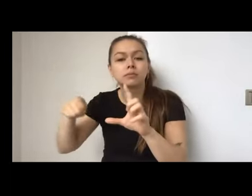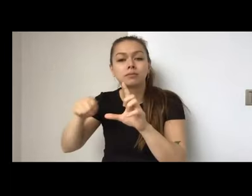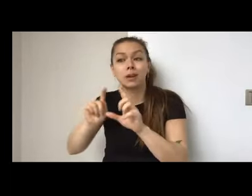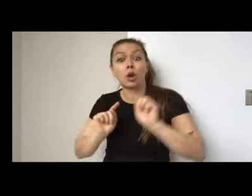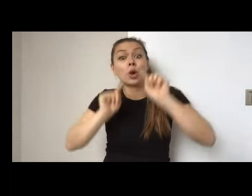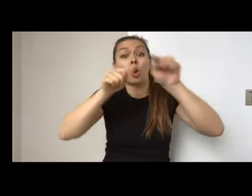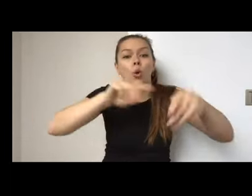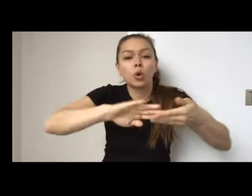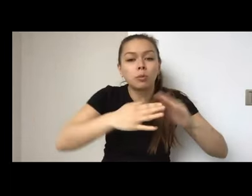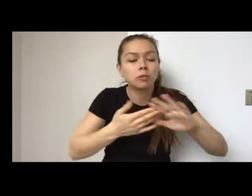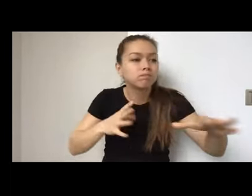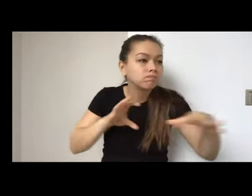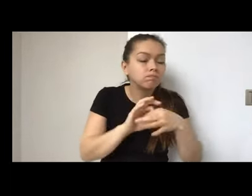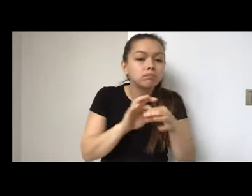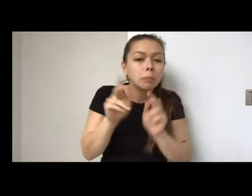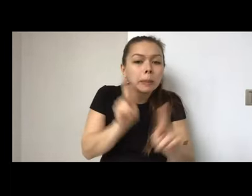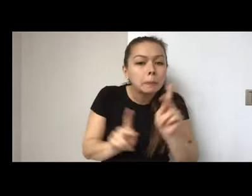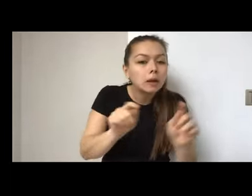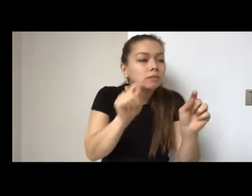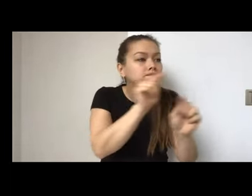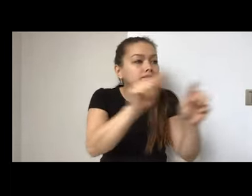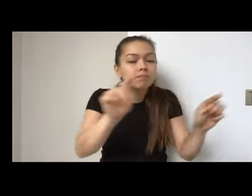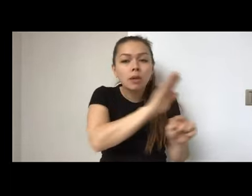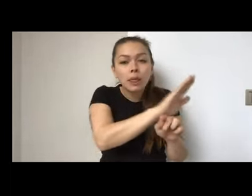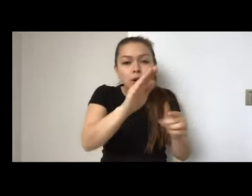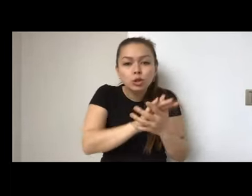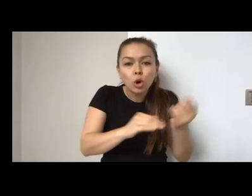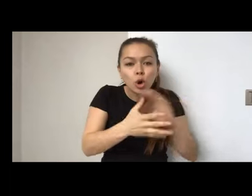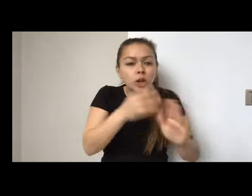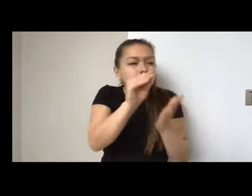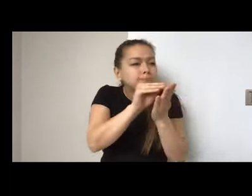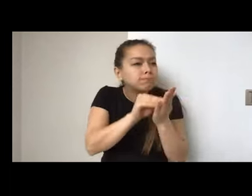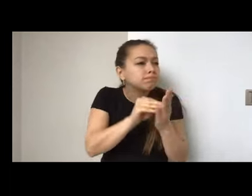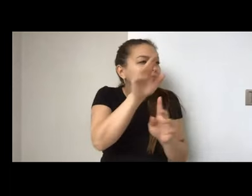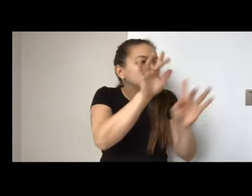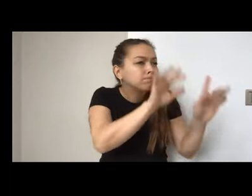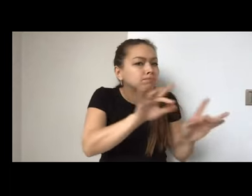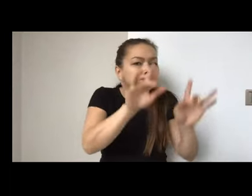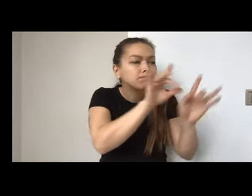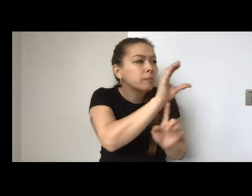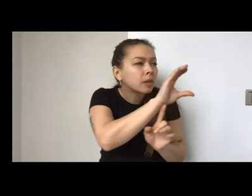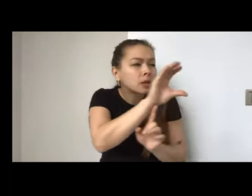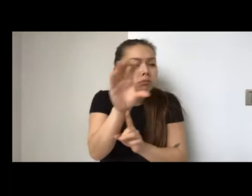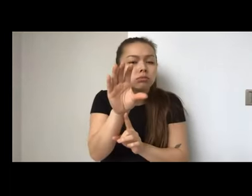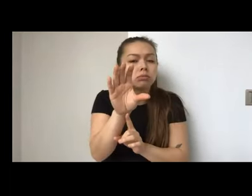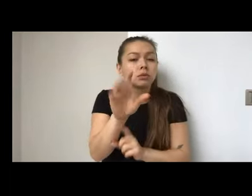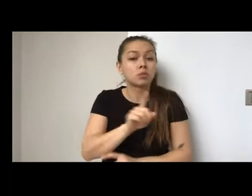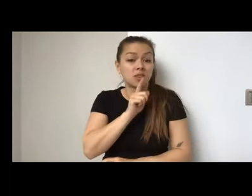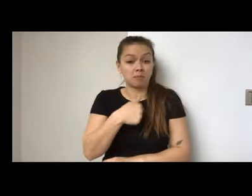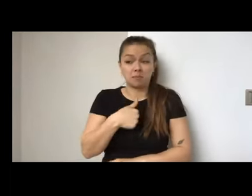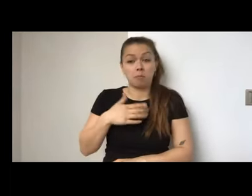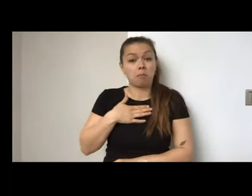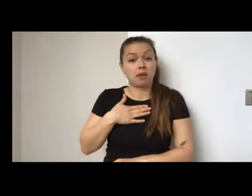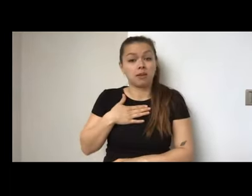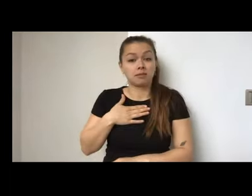people and we would document the story. Uh, and that was primarily just my colleague, Alex Narvis and myself, uh, who would go capture these stories through,